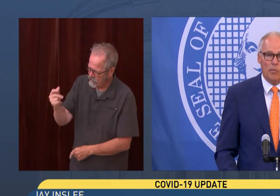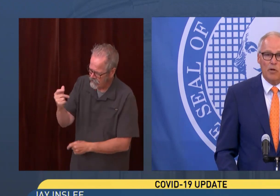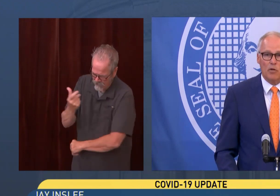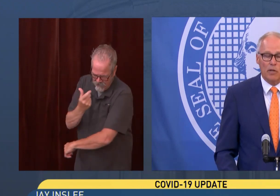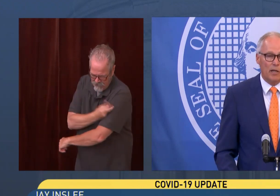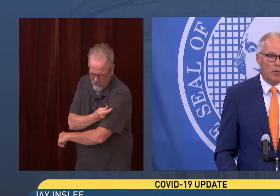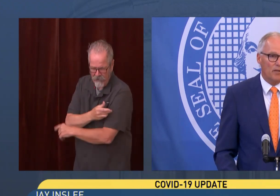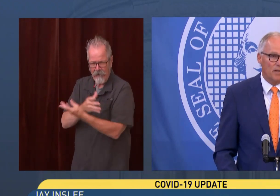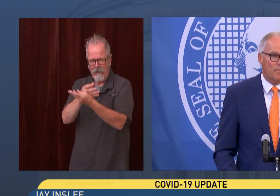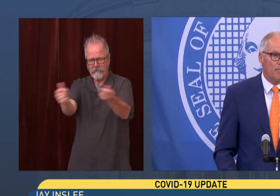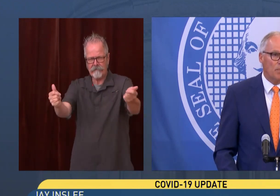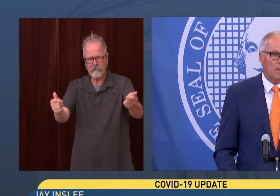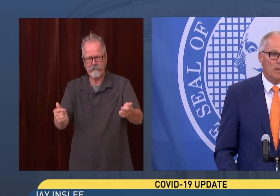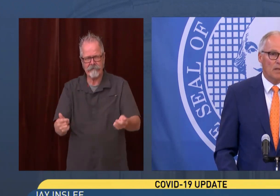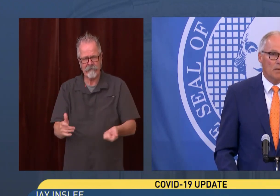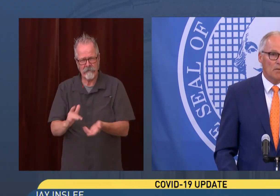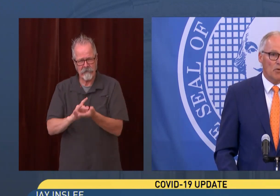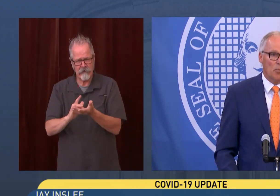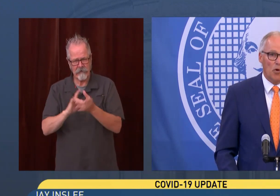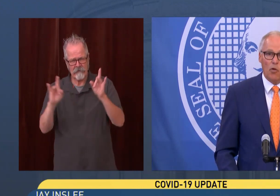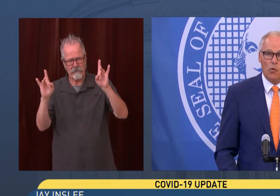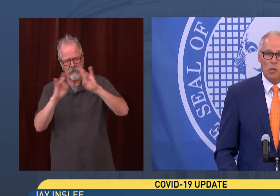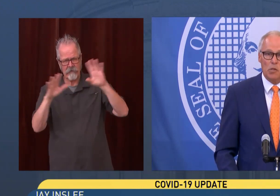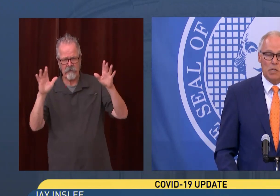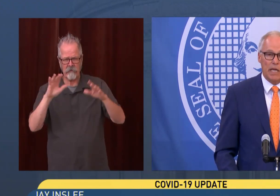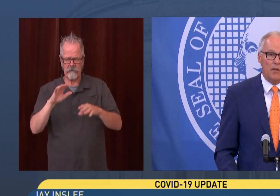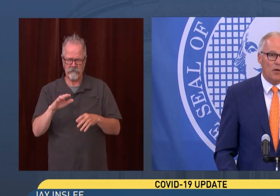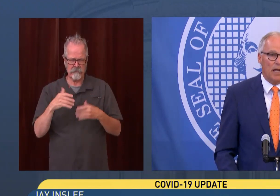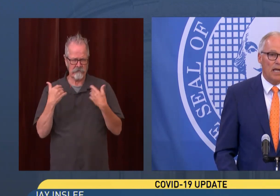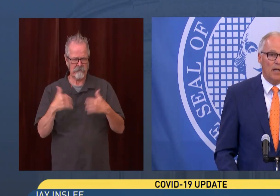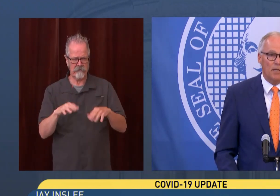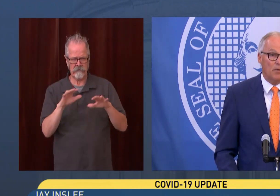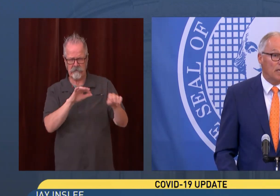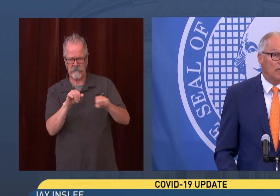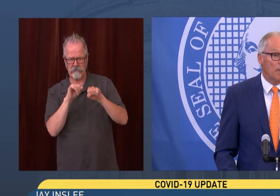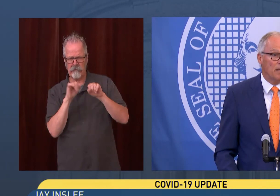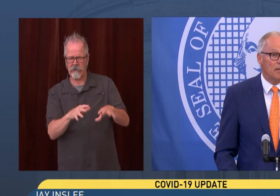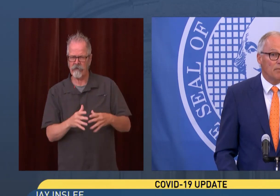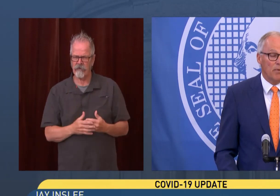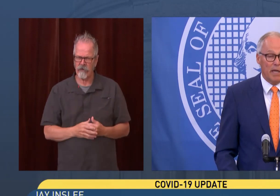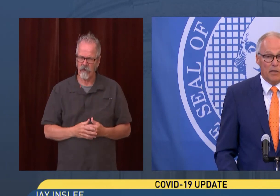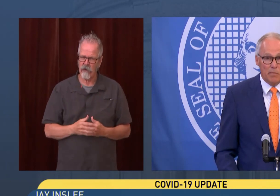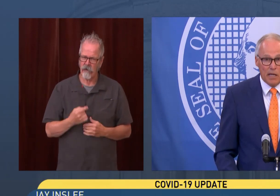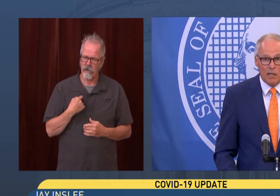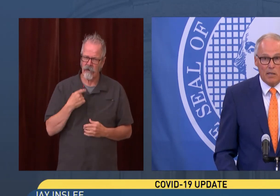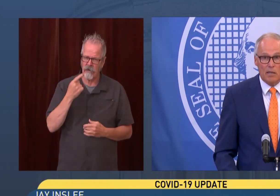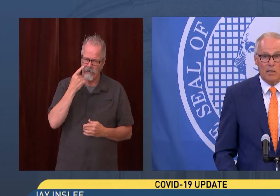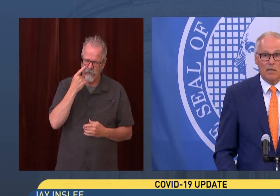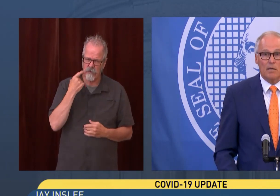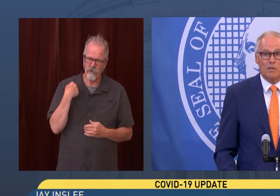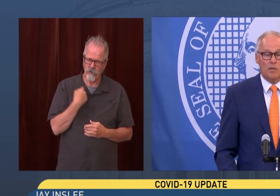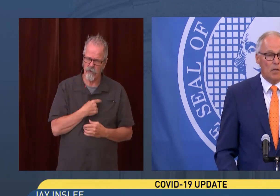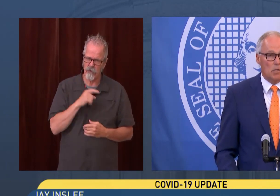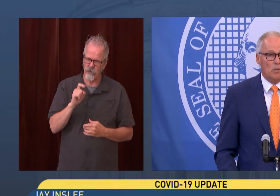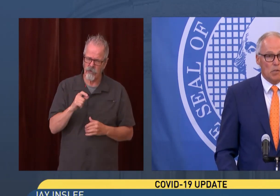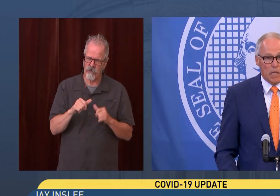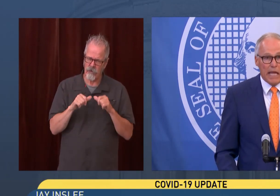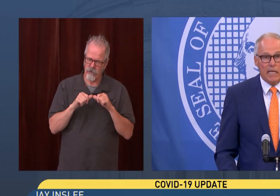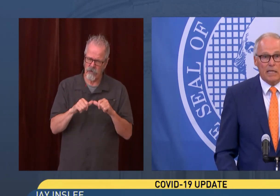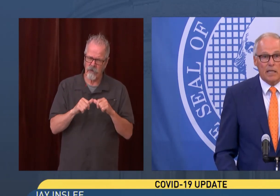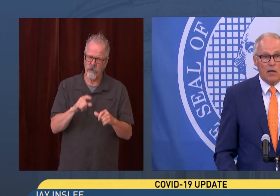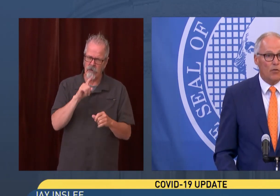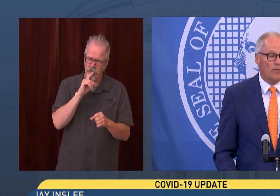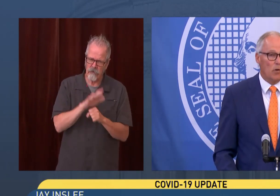are a medical miracle and a blessing. We put all those things together and I think we need to main, remain committed to this